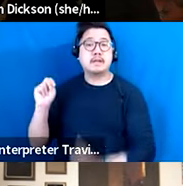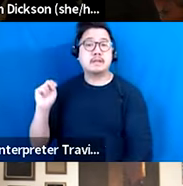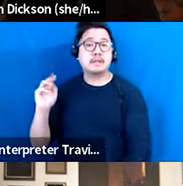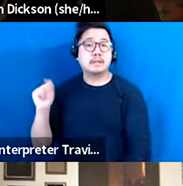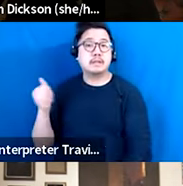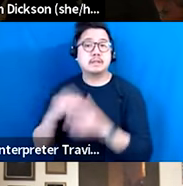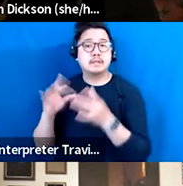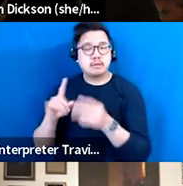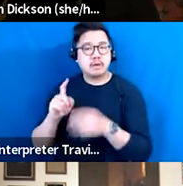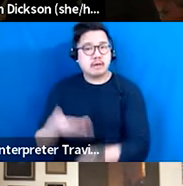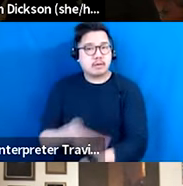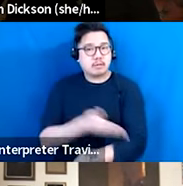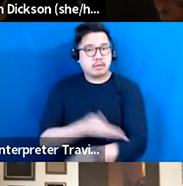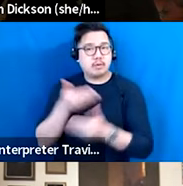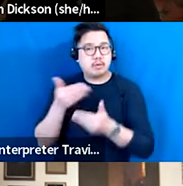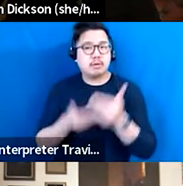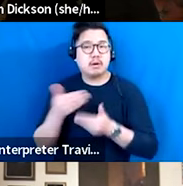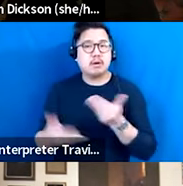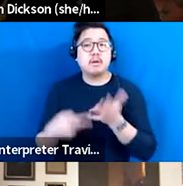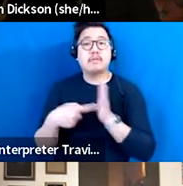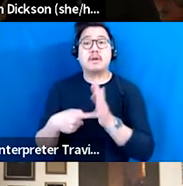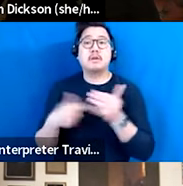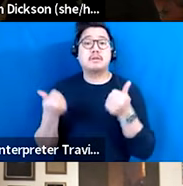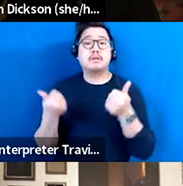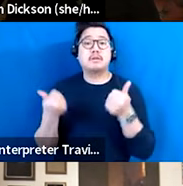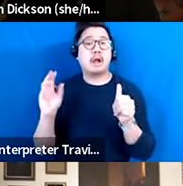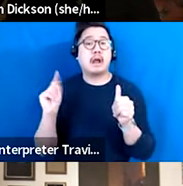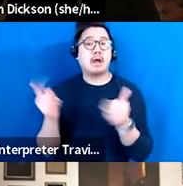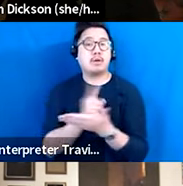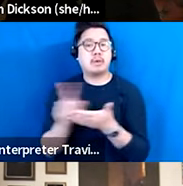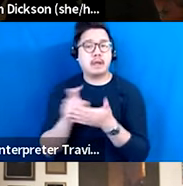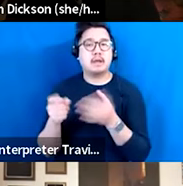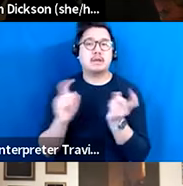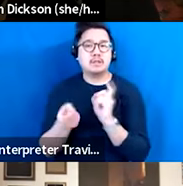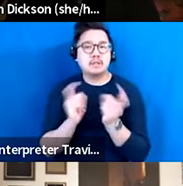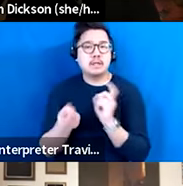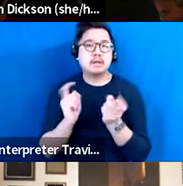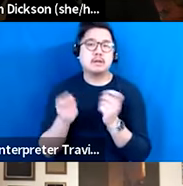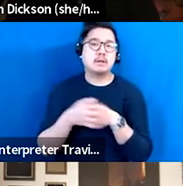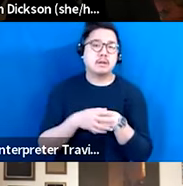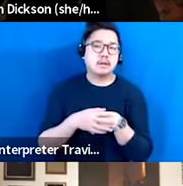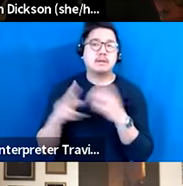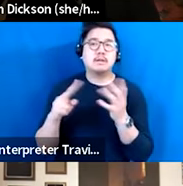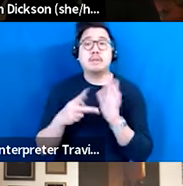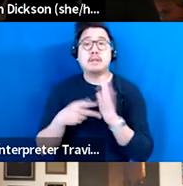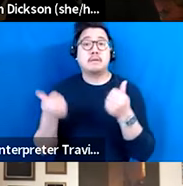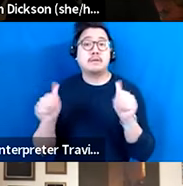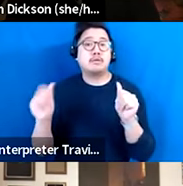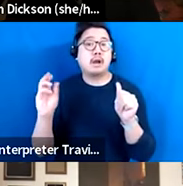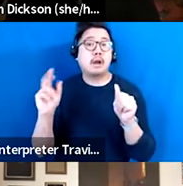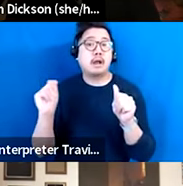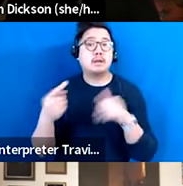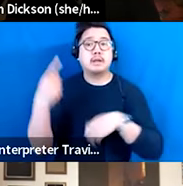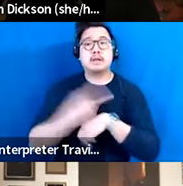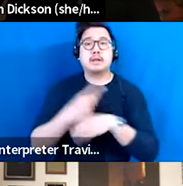process better, changing the rehearsal week schedule. So days are shorter and they're not as many days of the week that you're working.